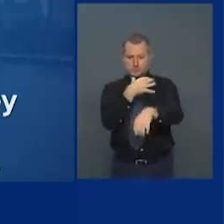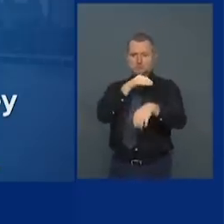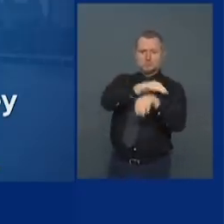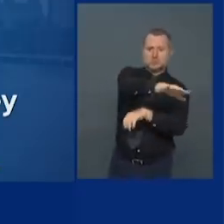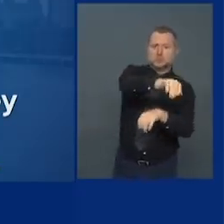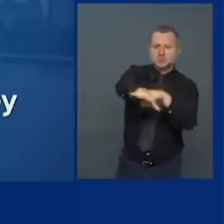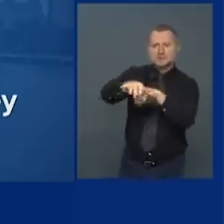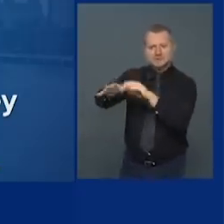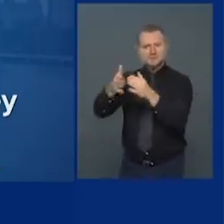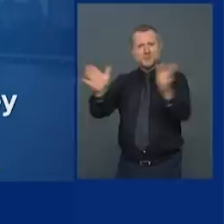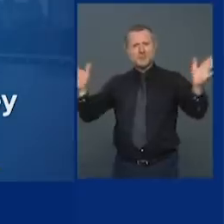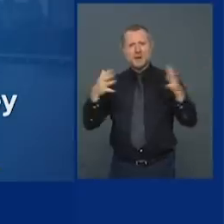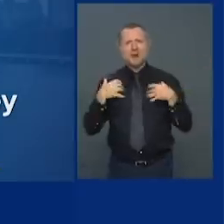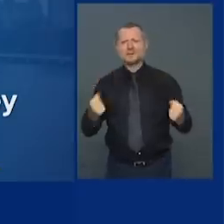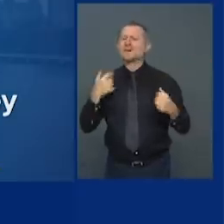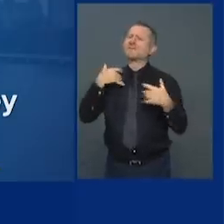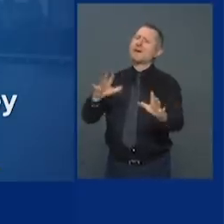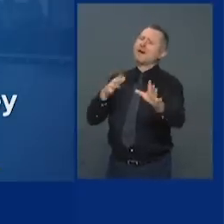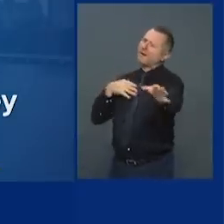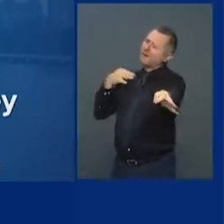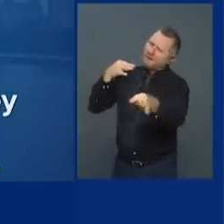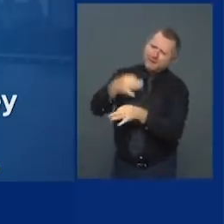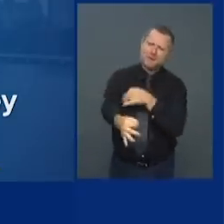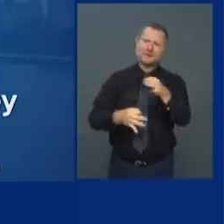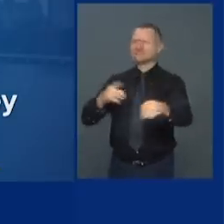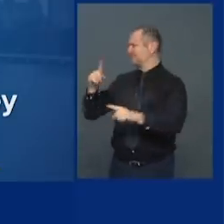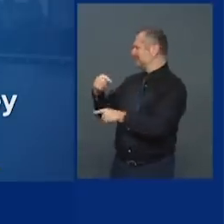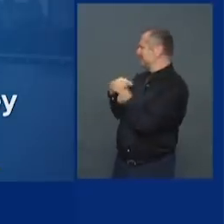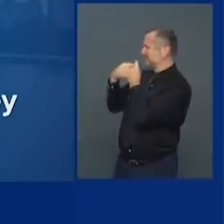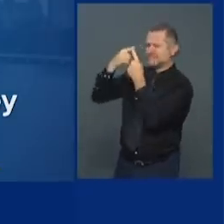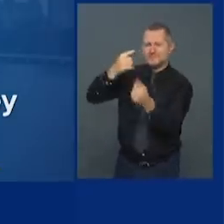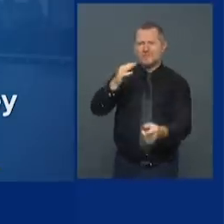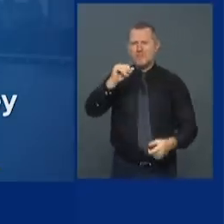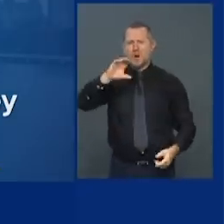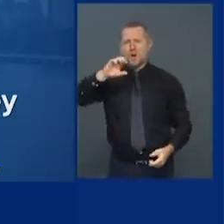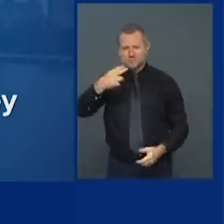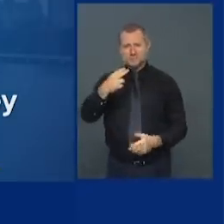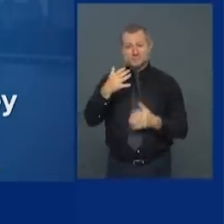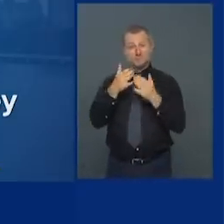day one, these public health rules apply to every religion.